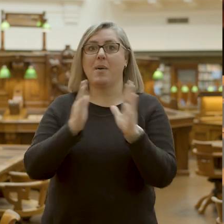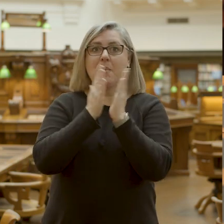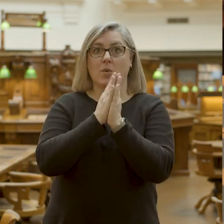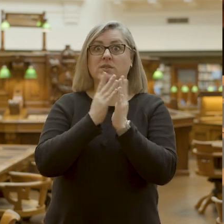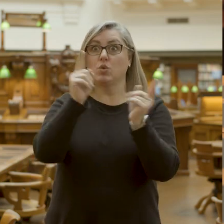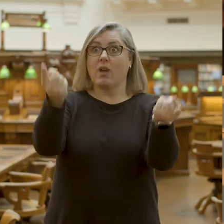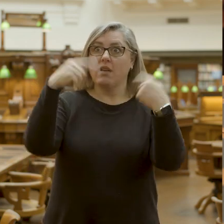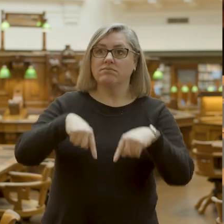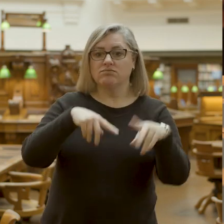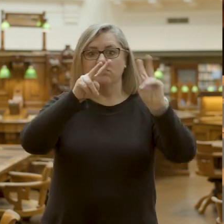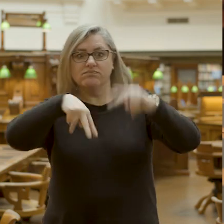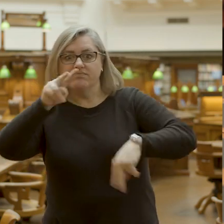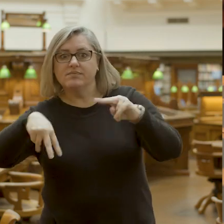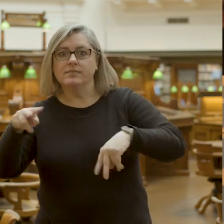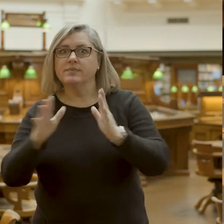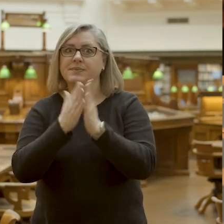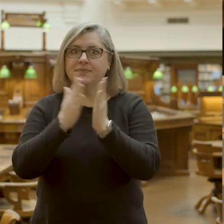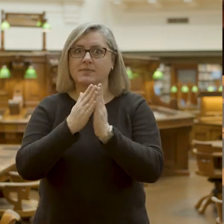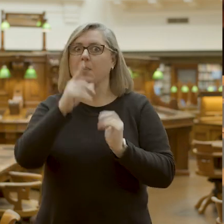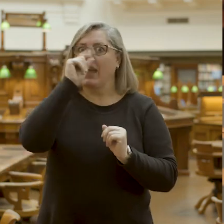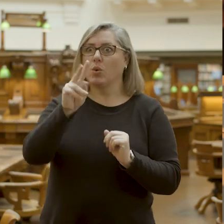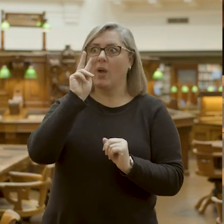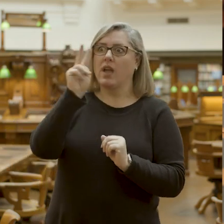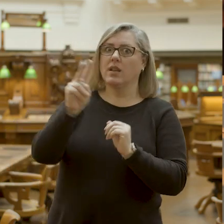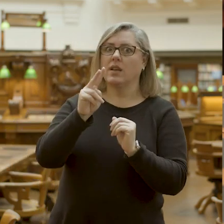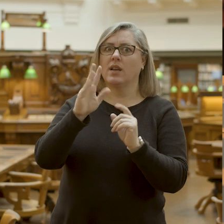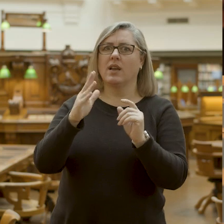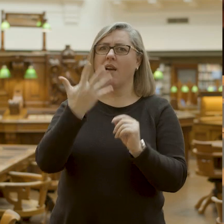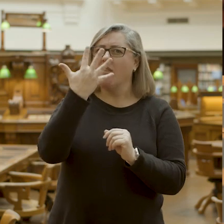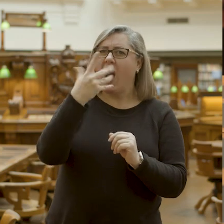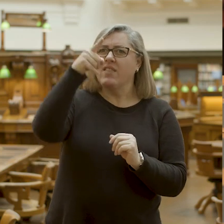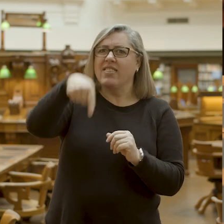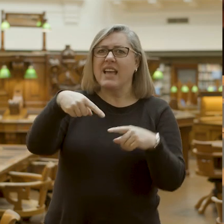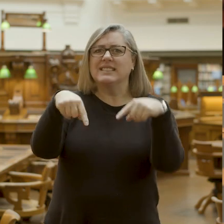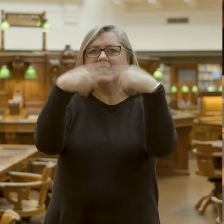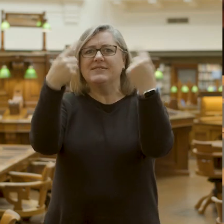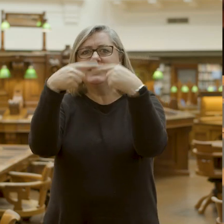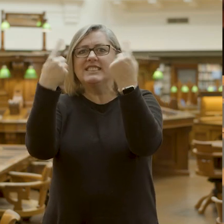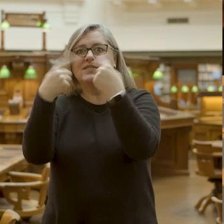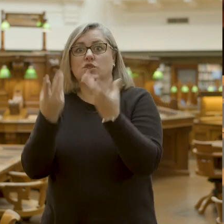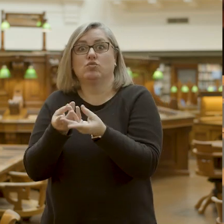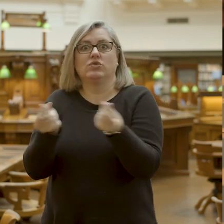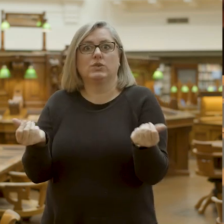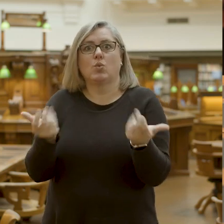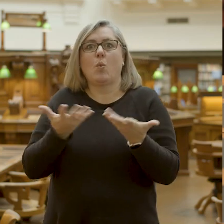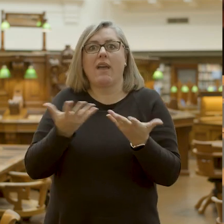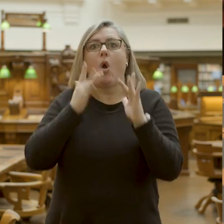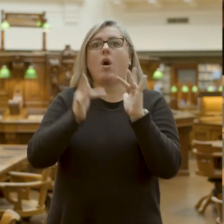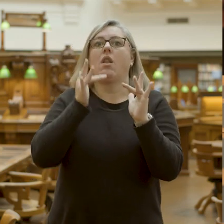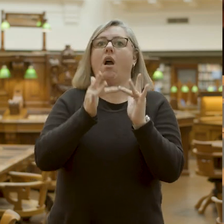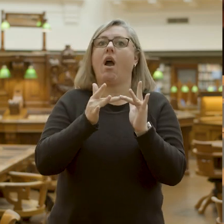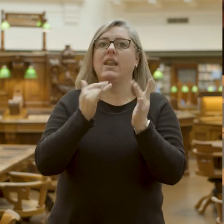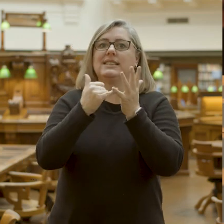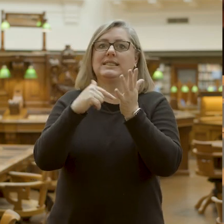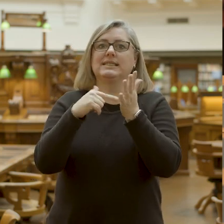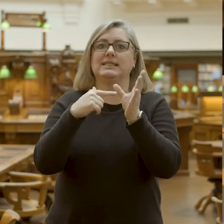site, but you know what, you can also browse up to 5,000 different resources online at the State